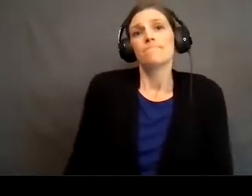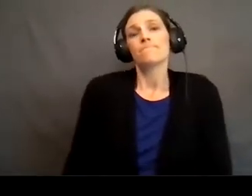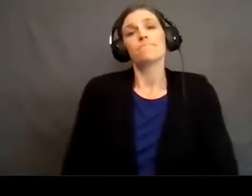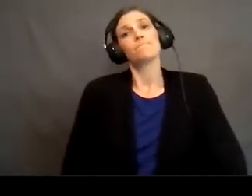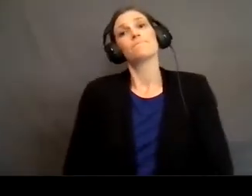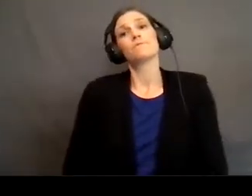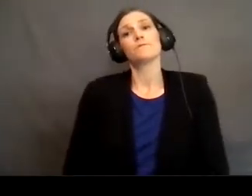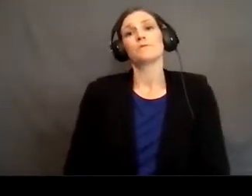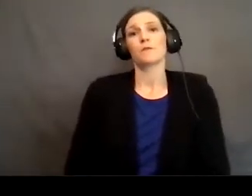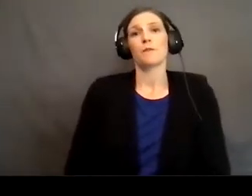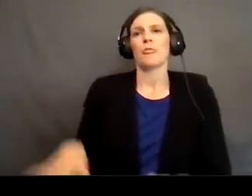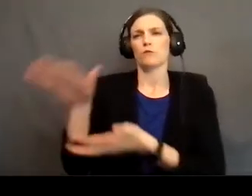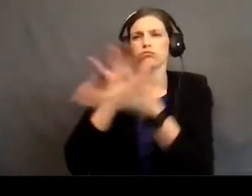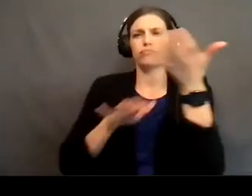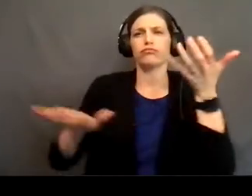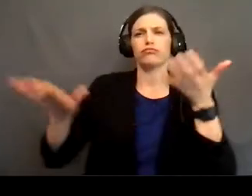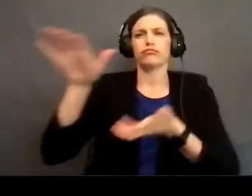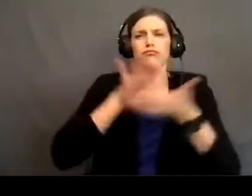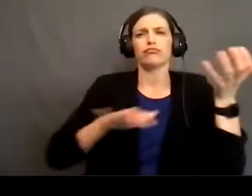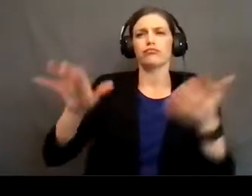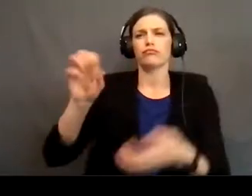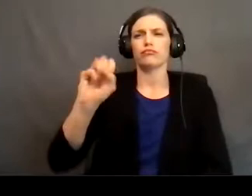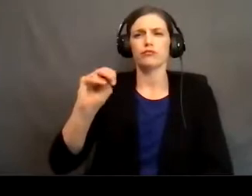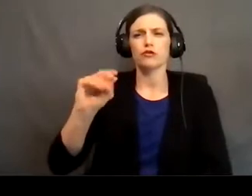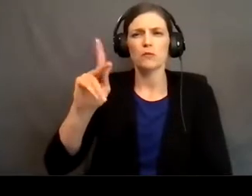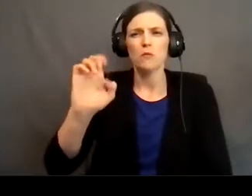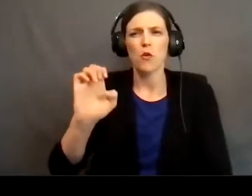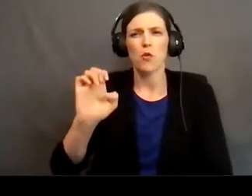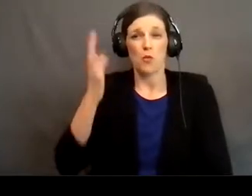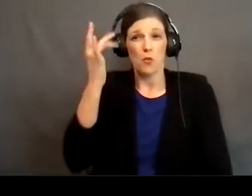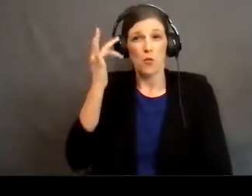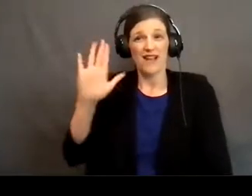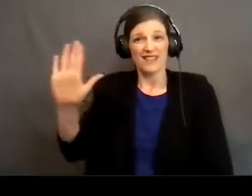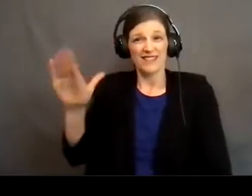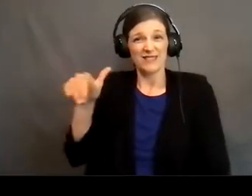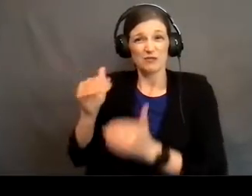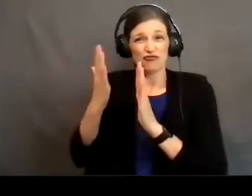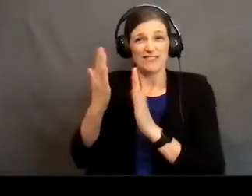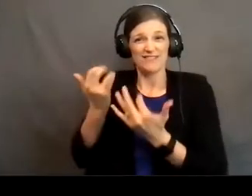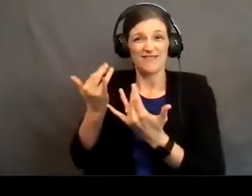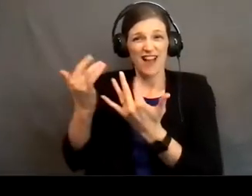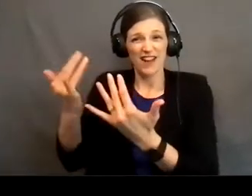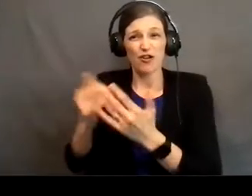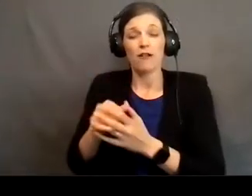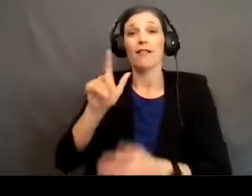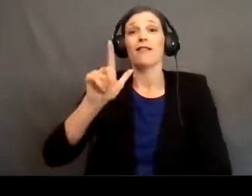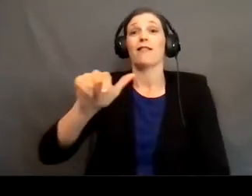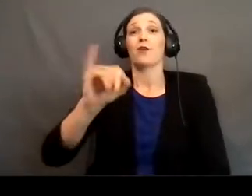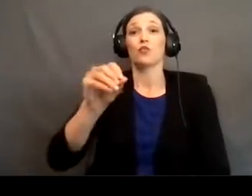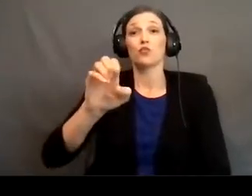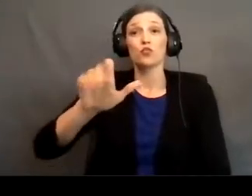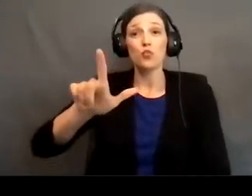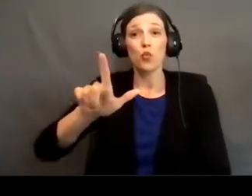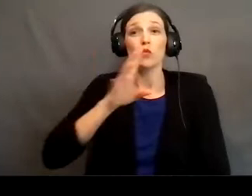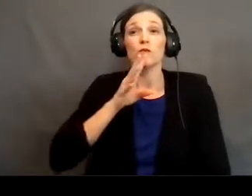And there's billows of smoke as well because of the fire of his presence. Later, the prophet Joel speaks about